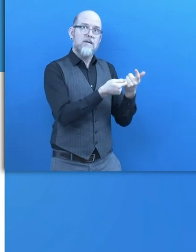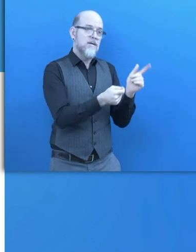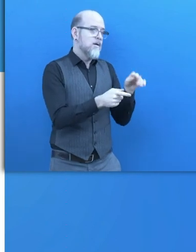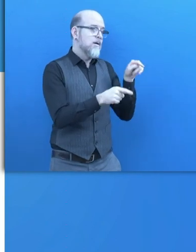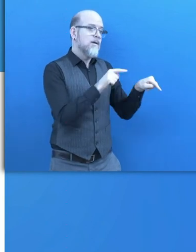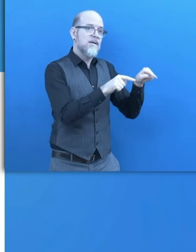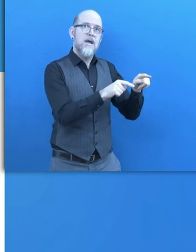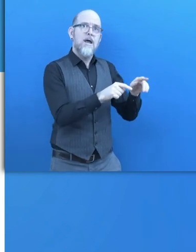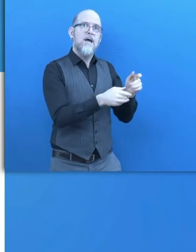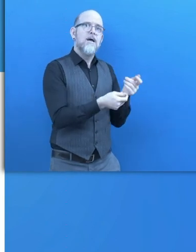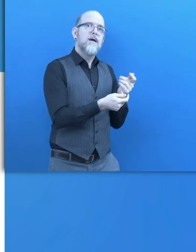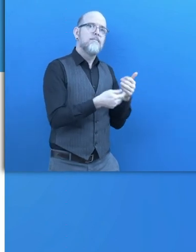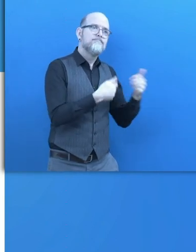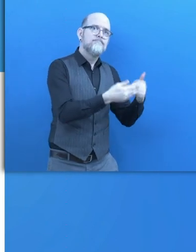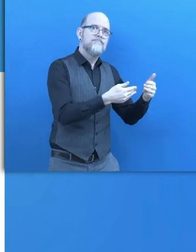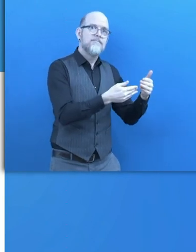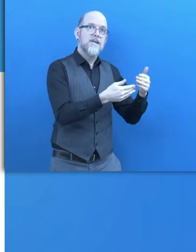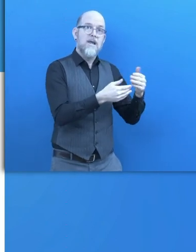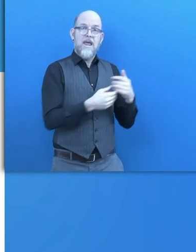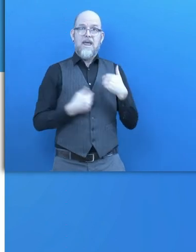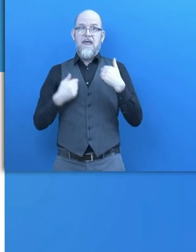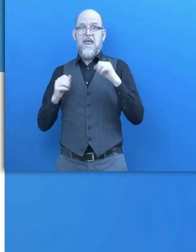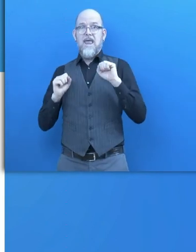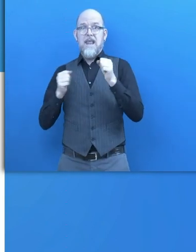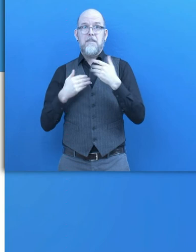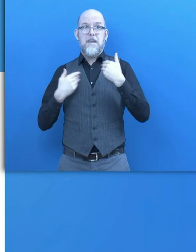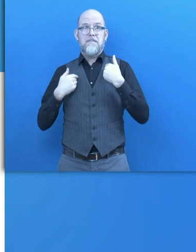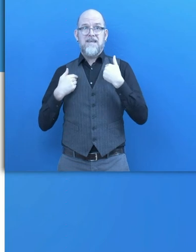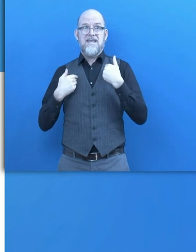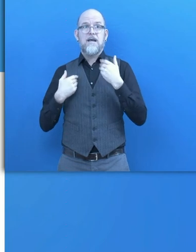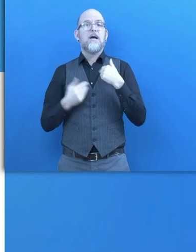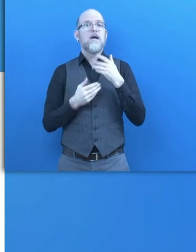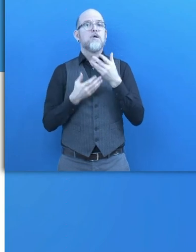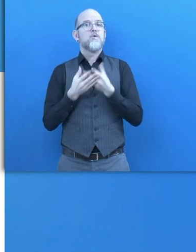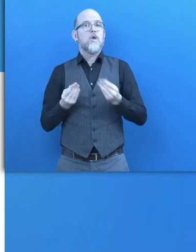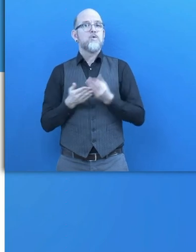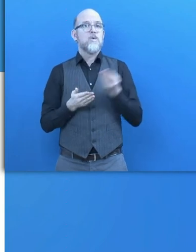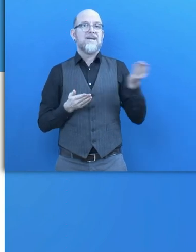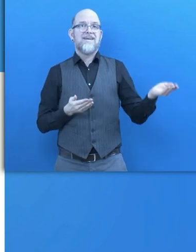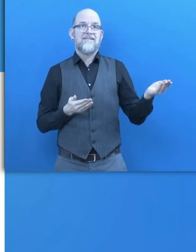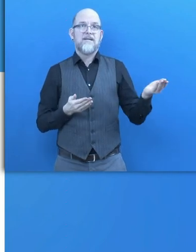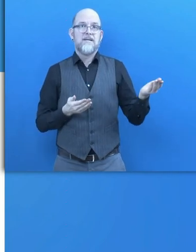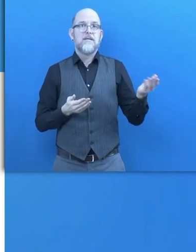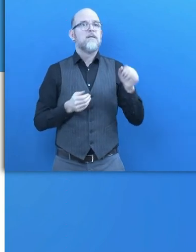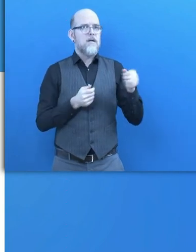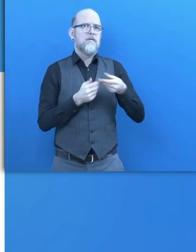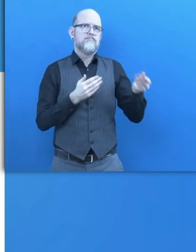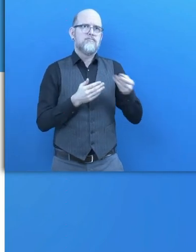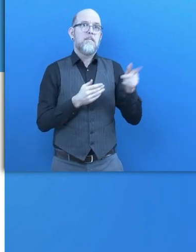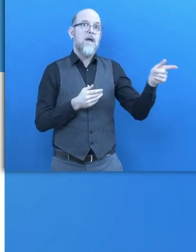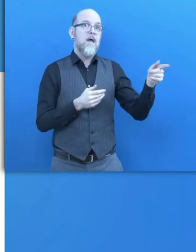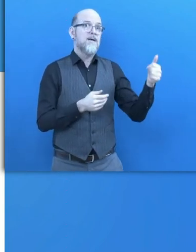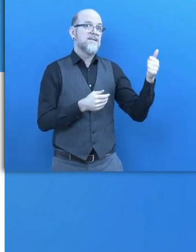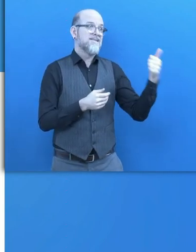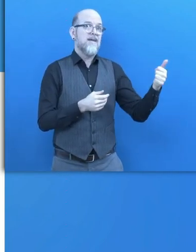Where Enable.me is providing the software solution. The local partner has to mobilize resources for in-country